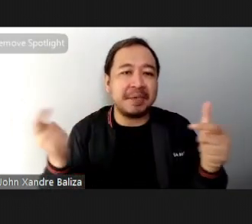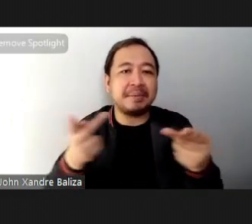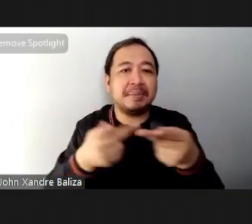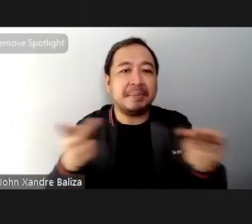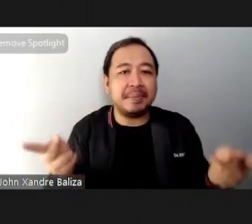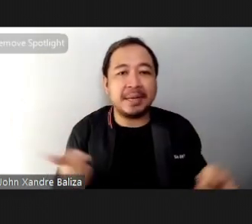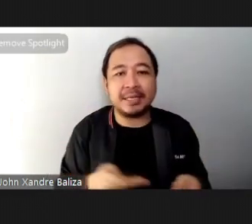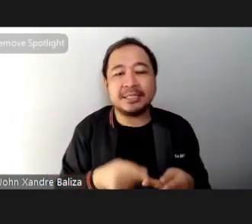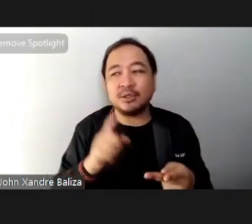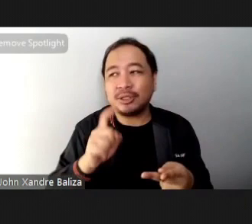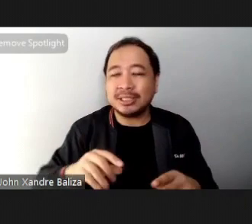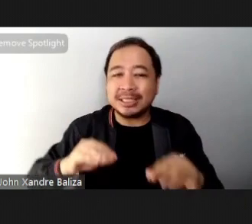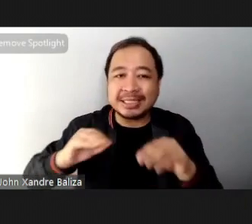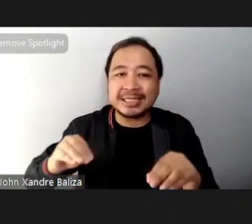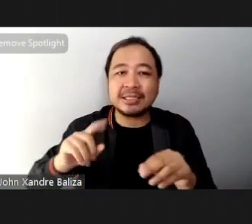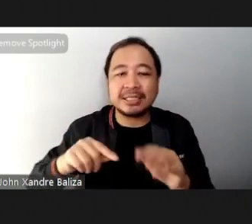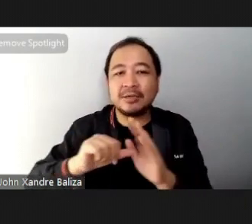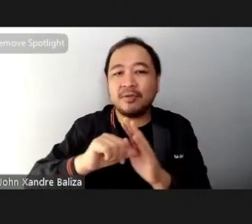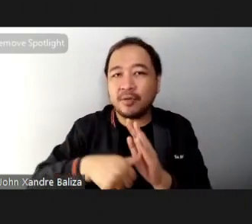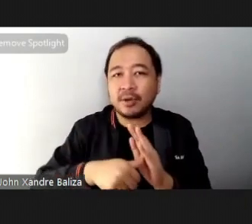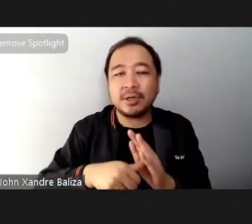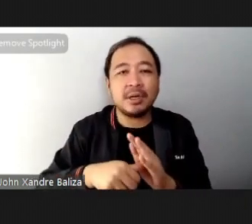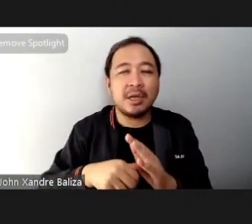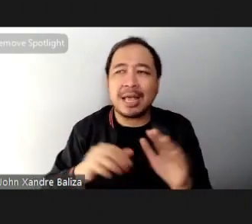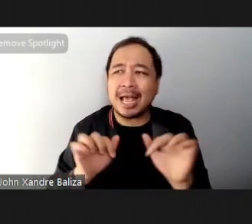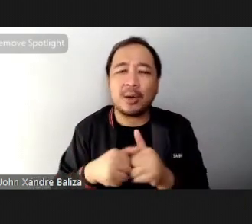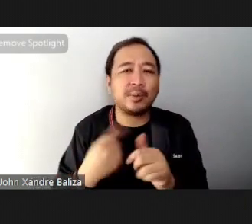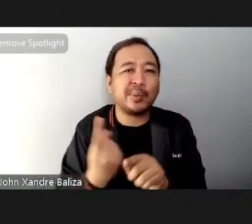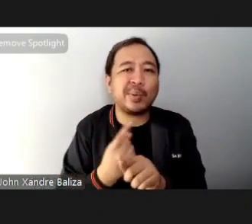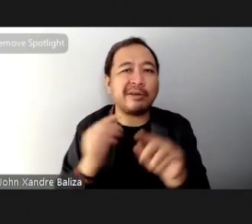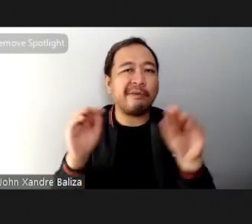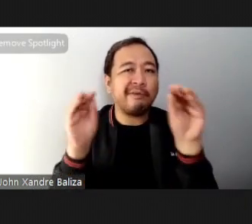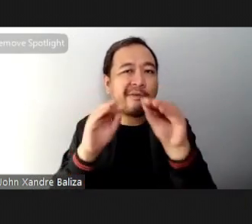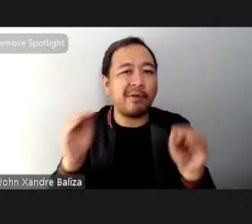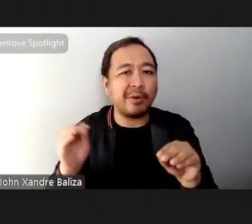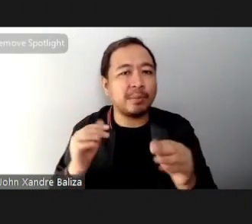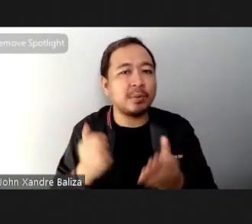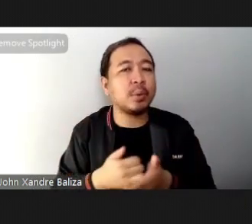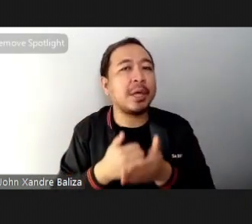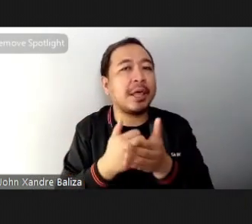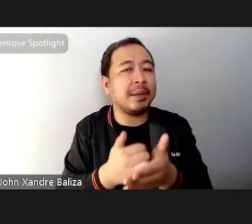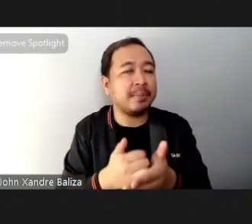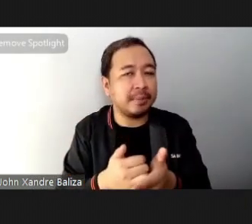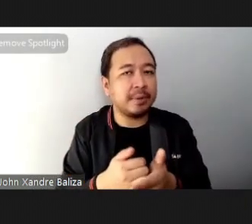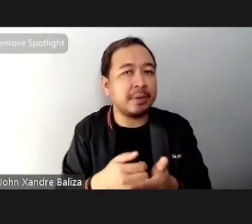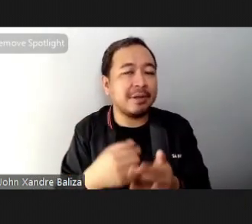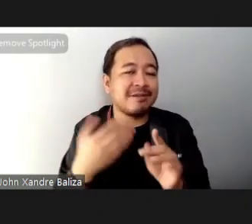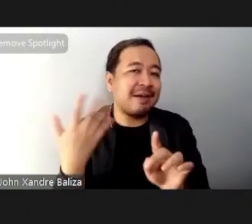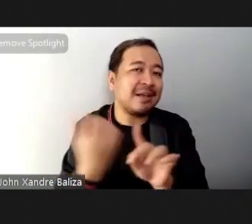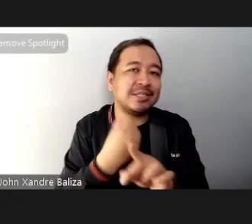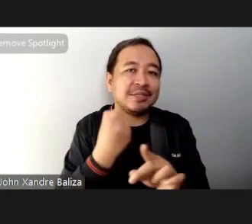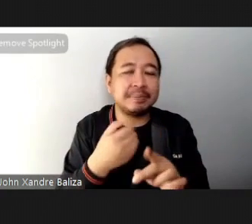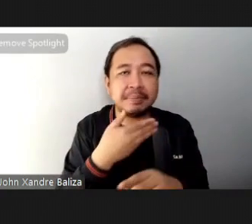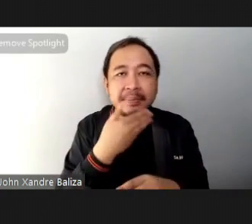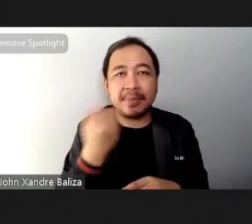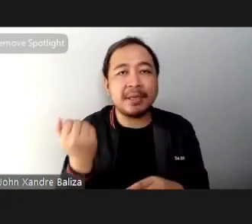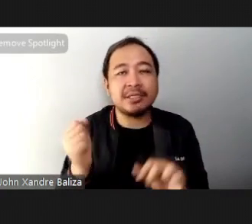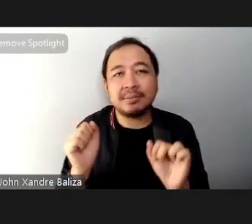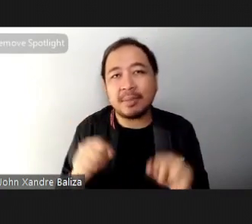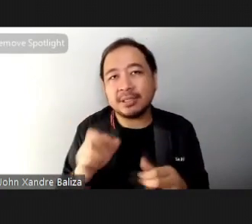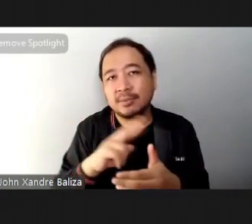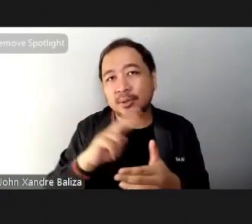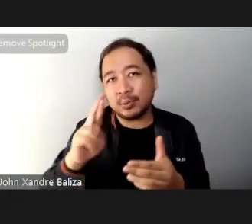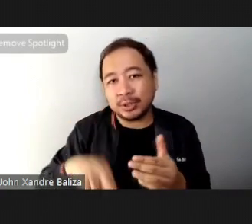you need to be able to emphasize the form in order to help them achieve the best possible outcome